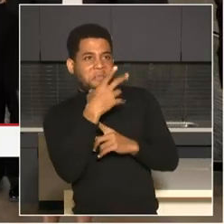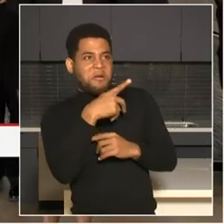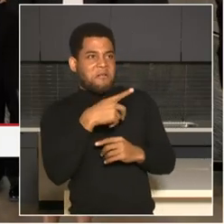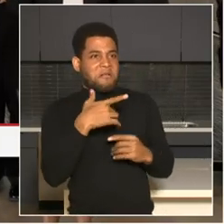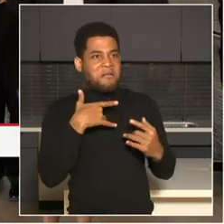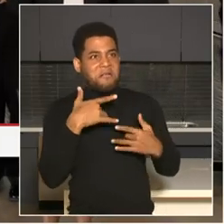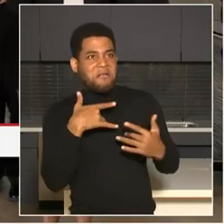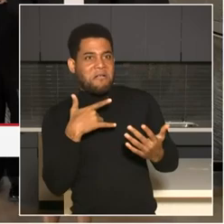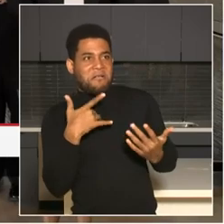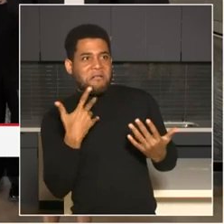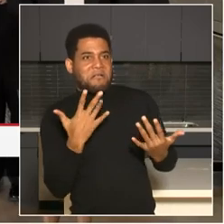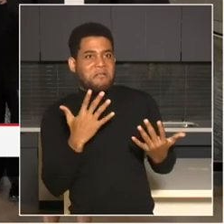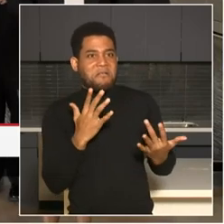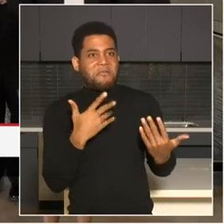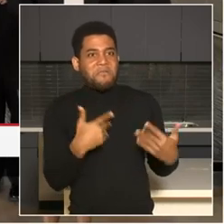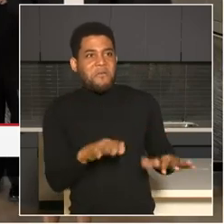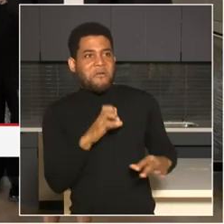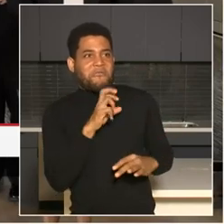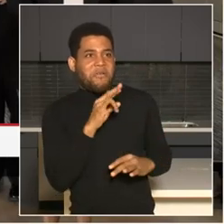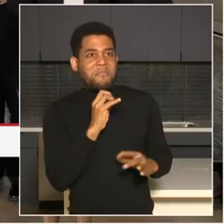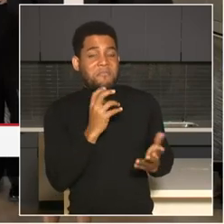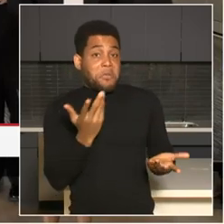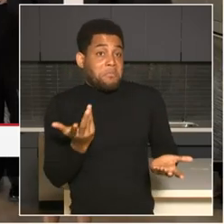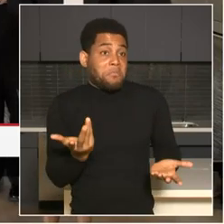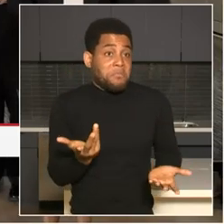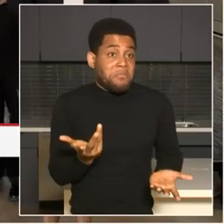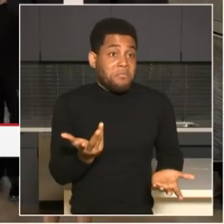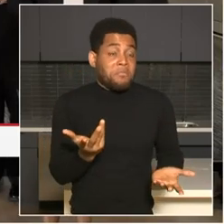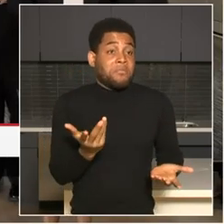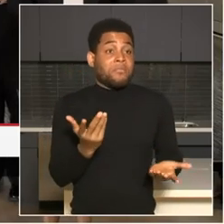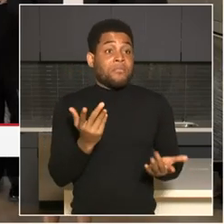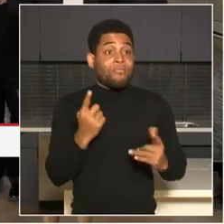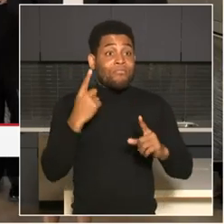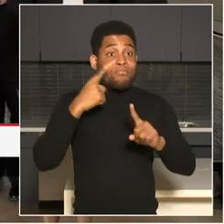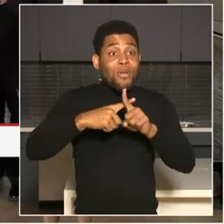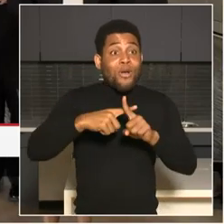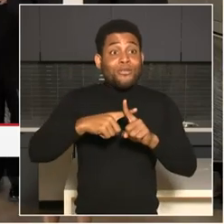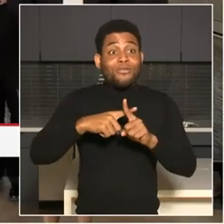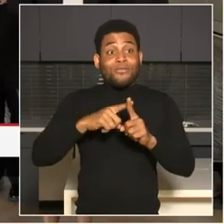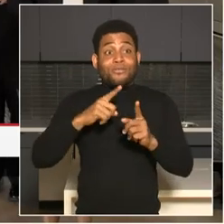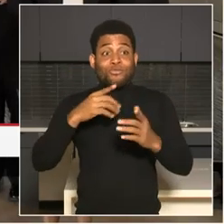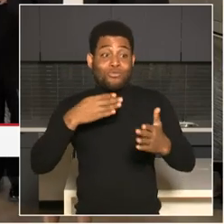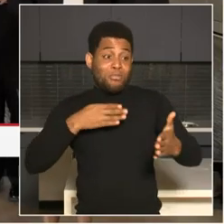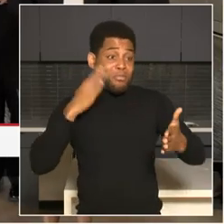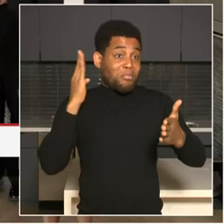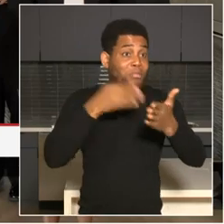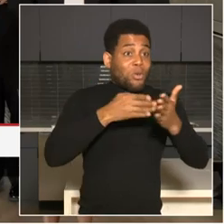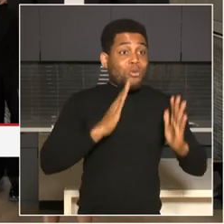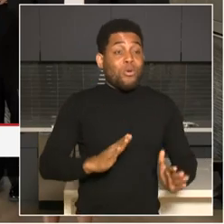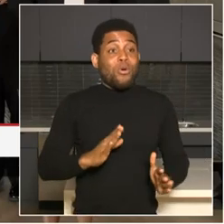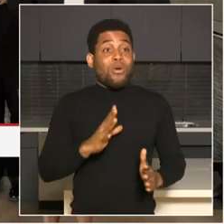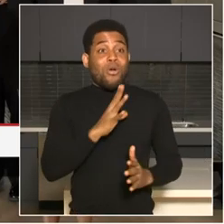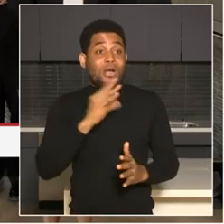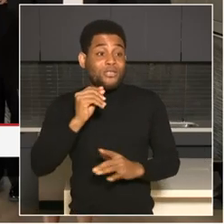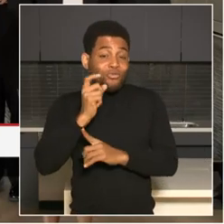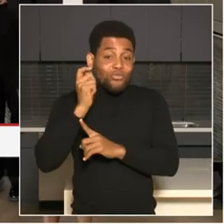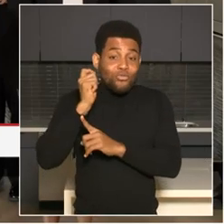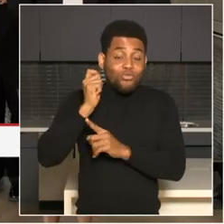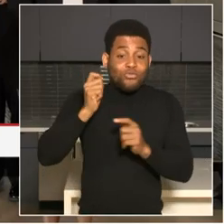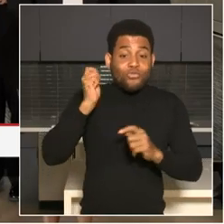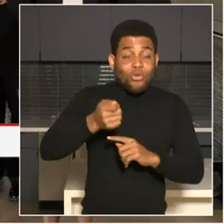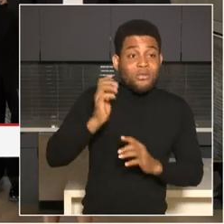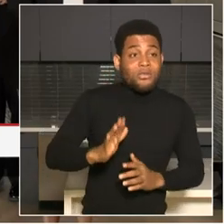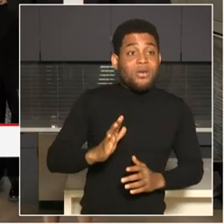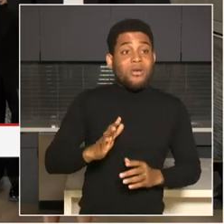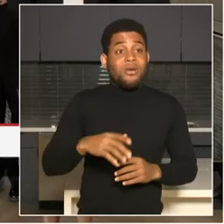to give them some confidence. Uh, it'll give more information, uh, to our juries and judges about what